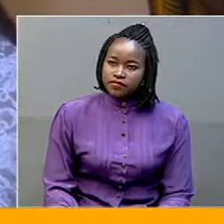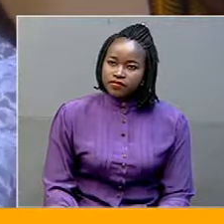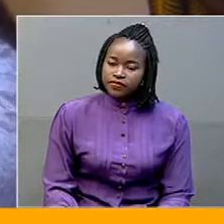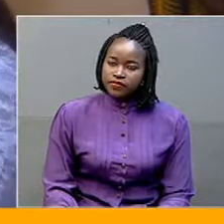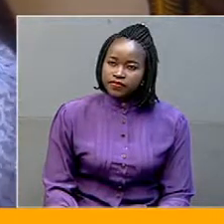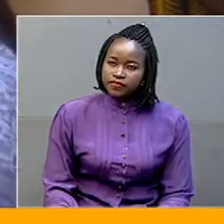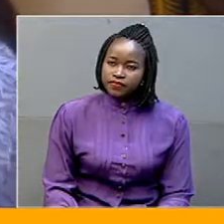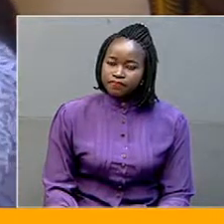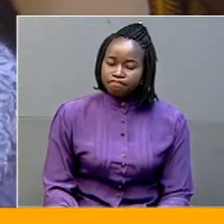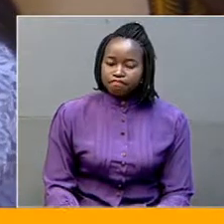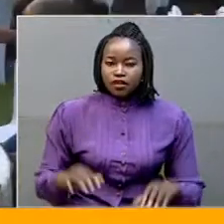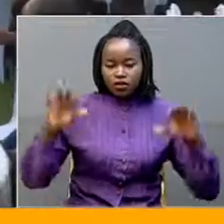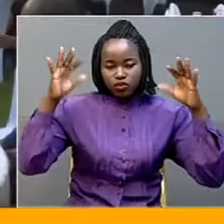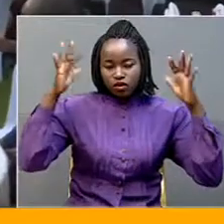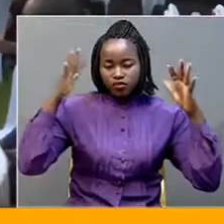relation to Uganda.